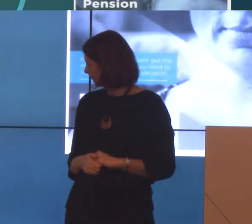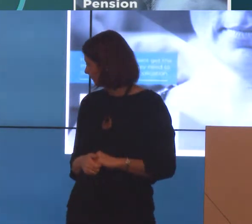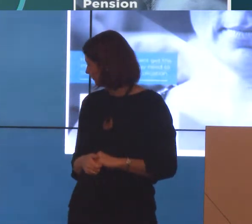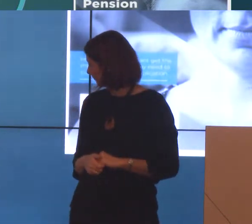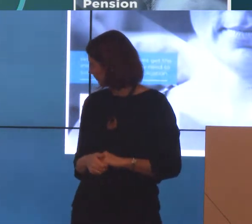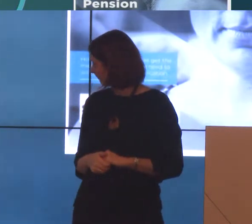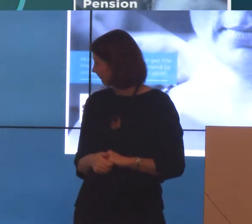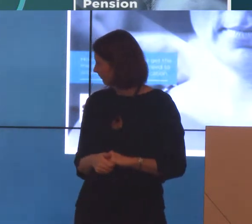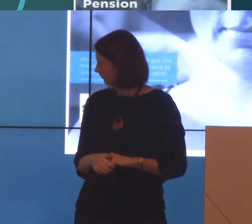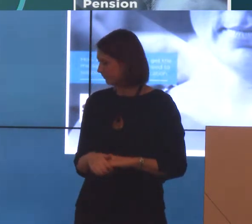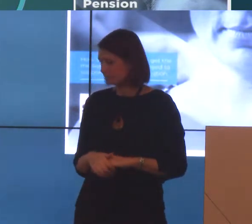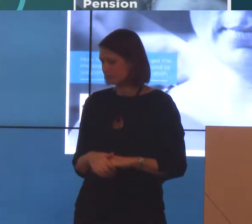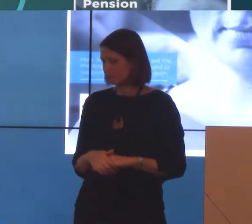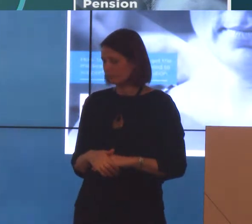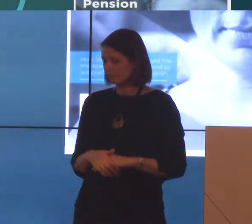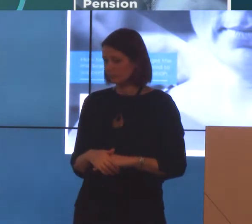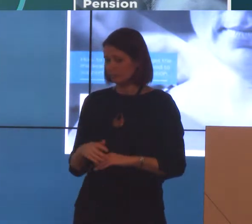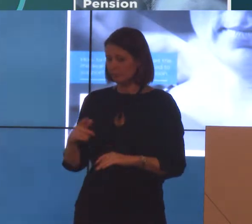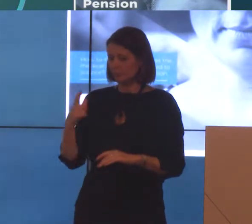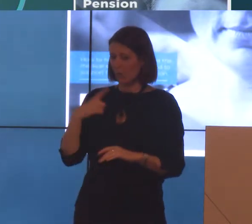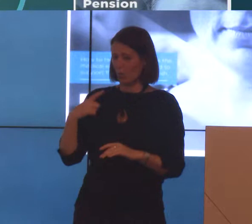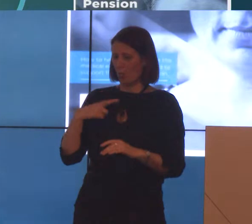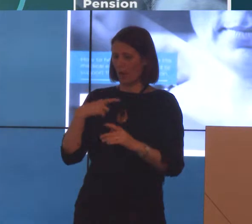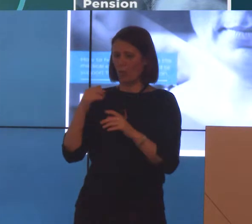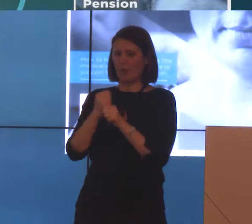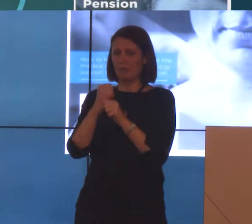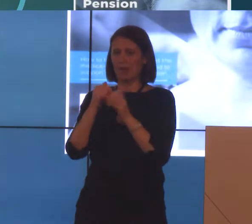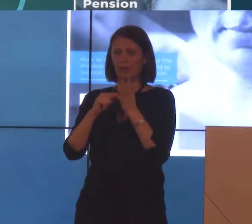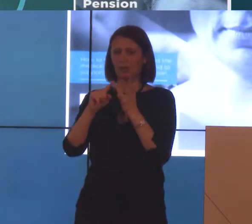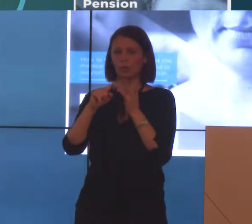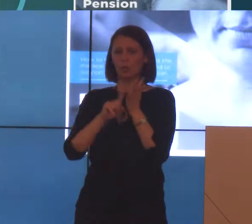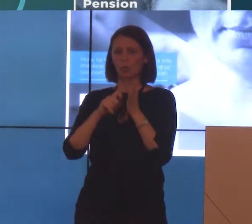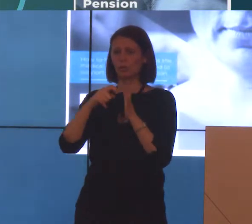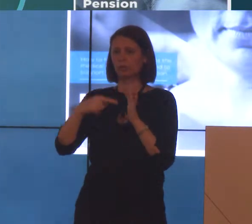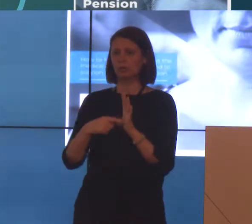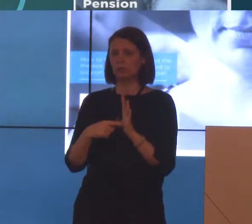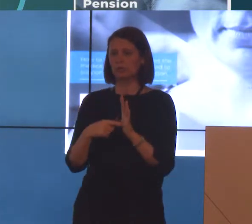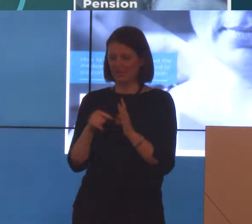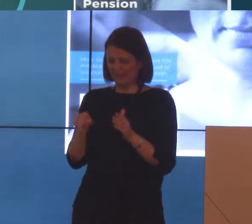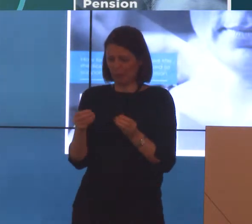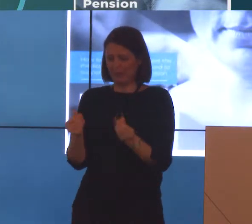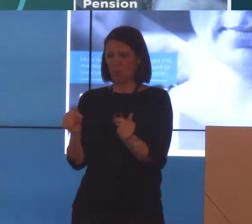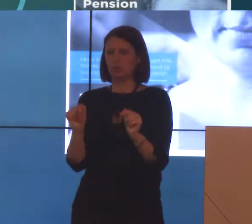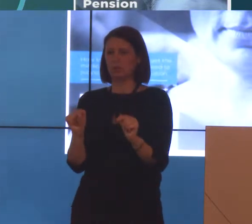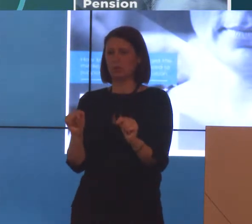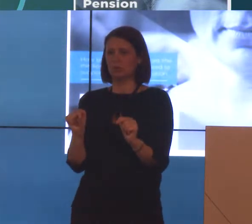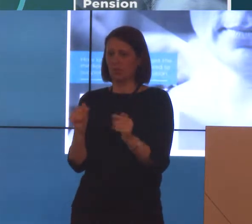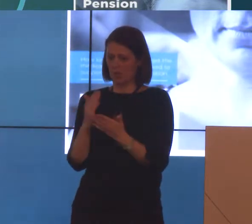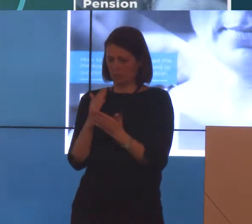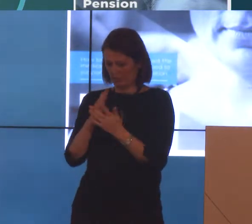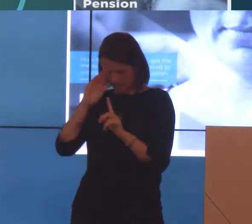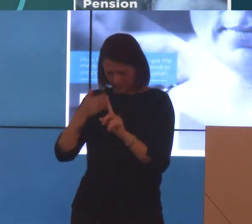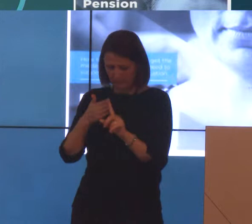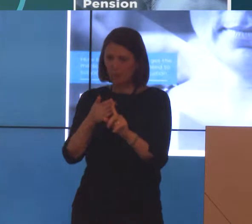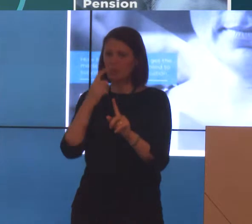So, why we made it? This resource is a very intentional resource that's directed at